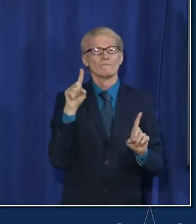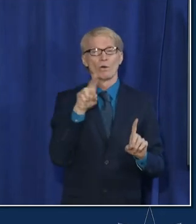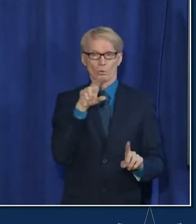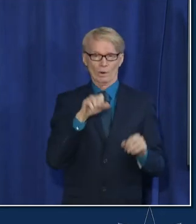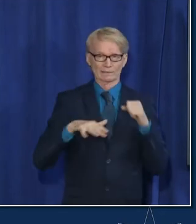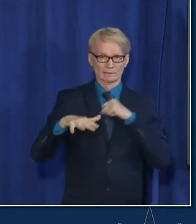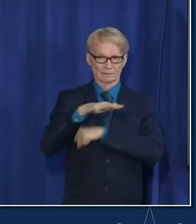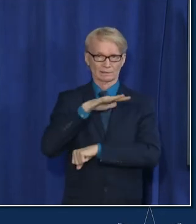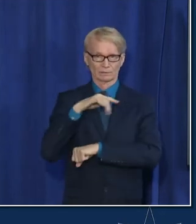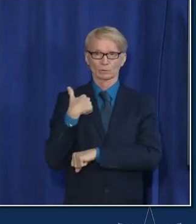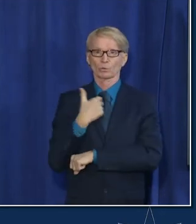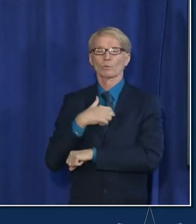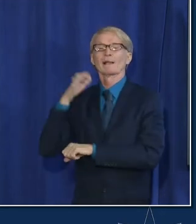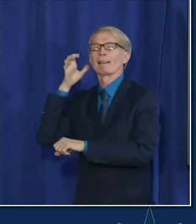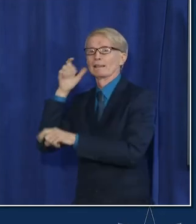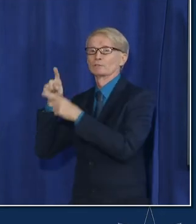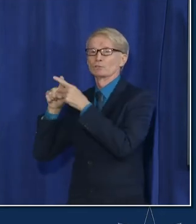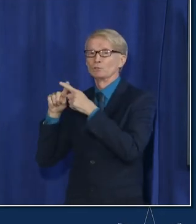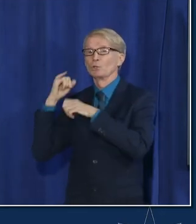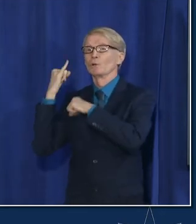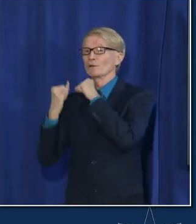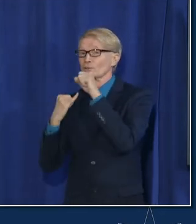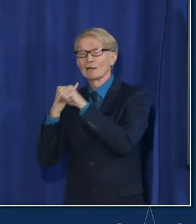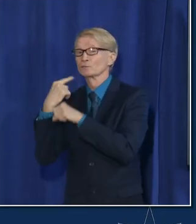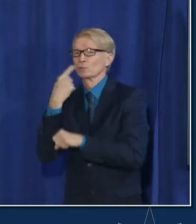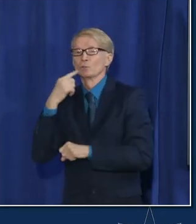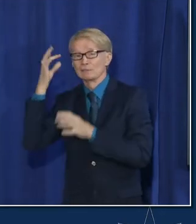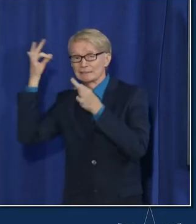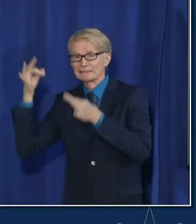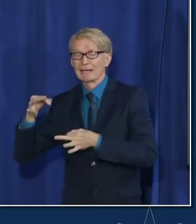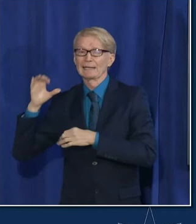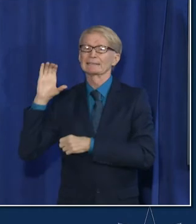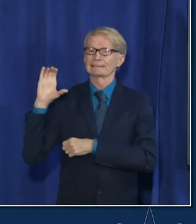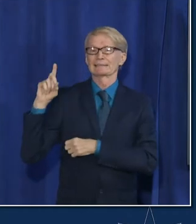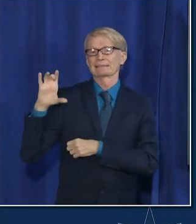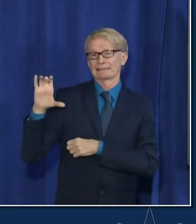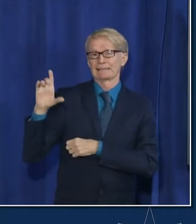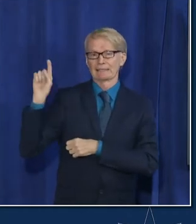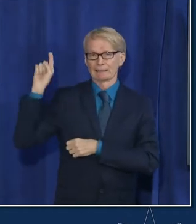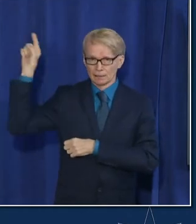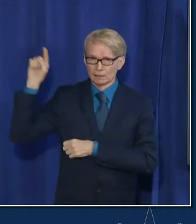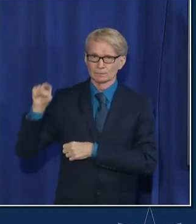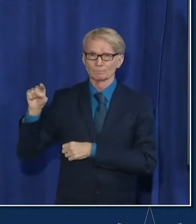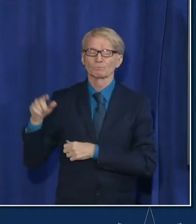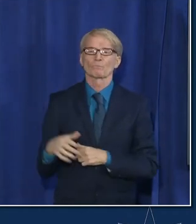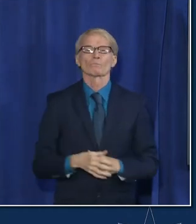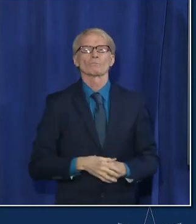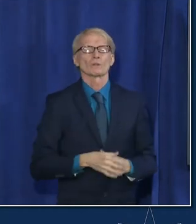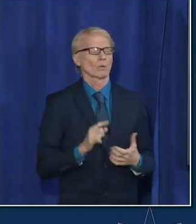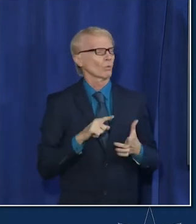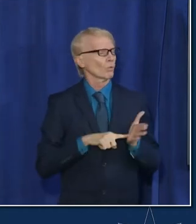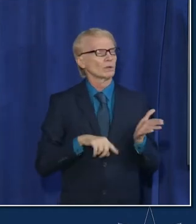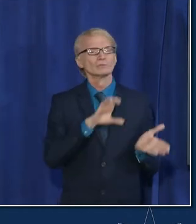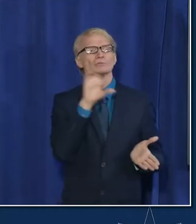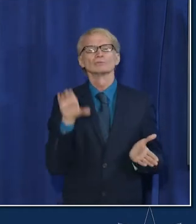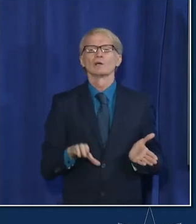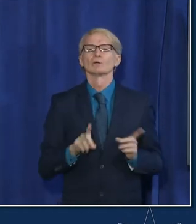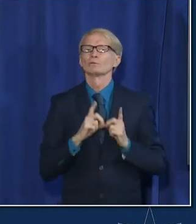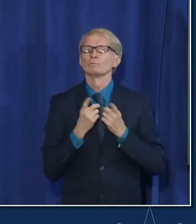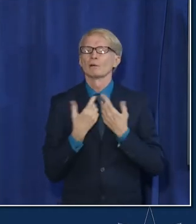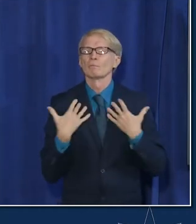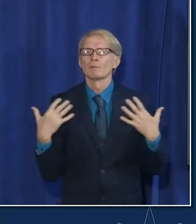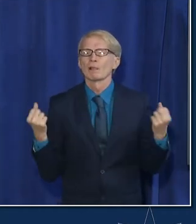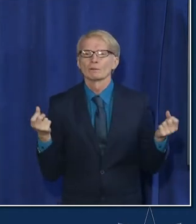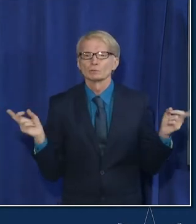uh we defer to the cdc on international travel and locally what are we doing about this so i'm pleased to say that uh